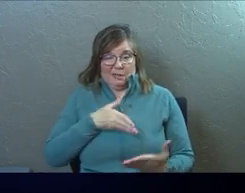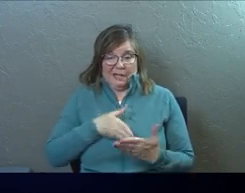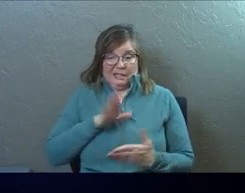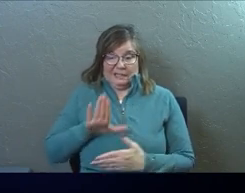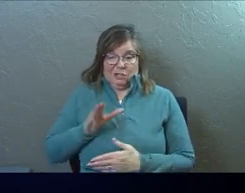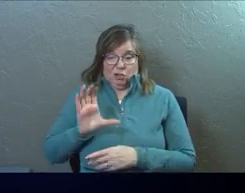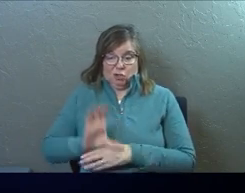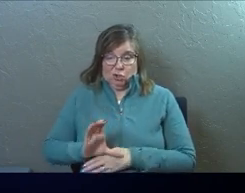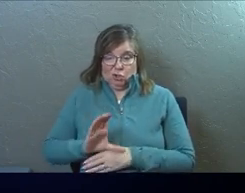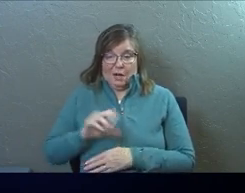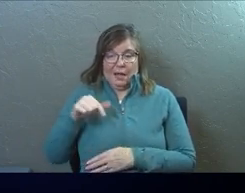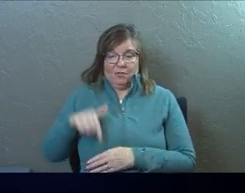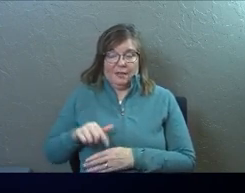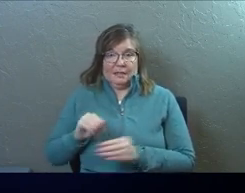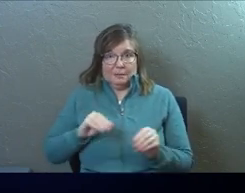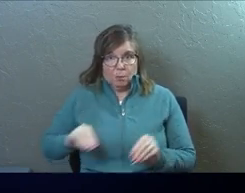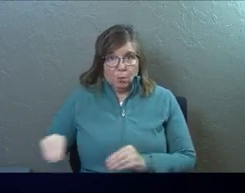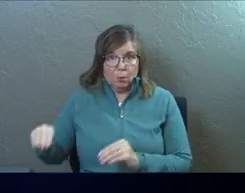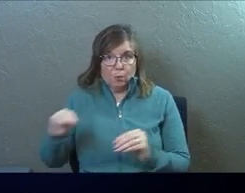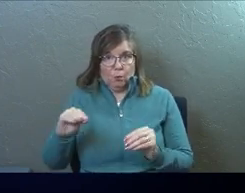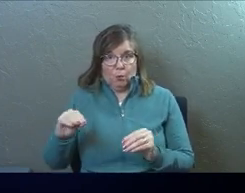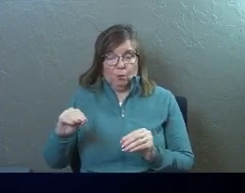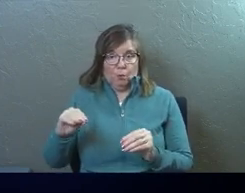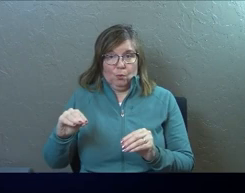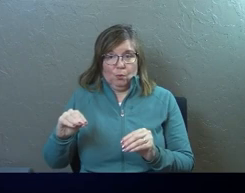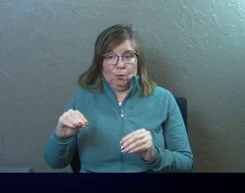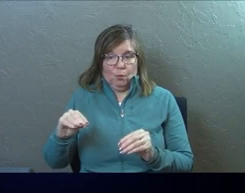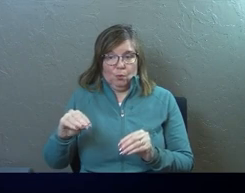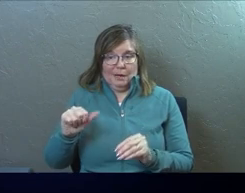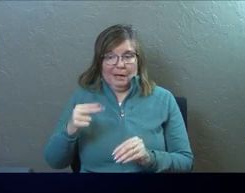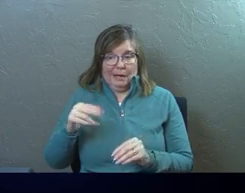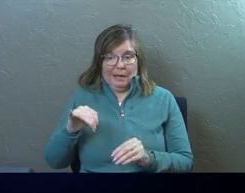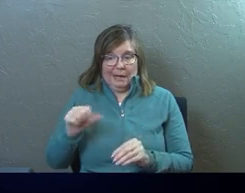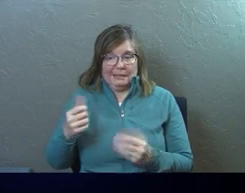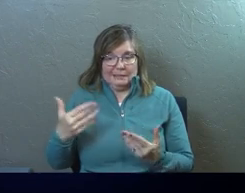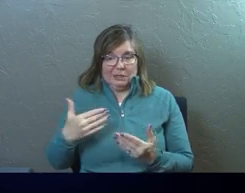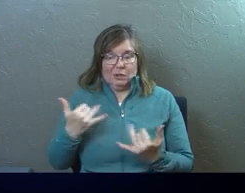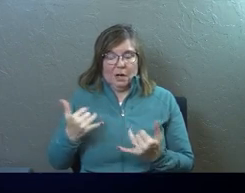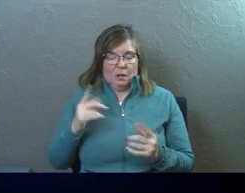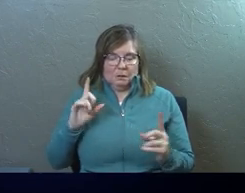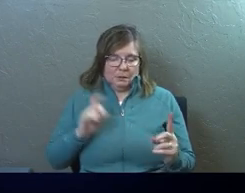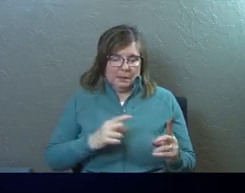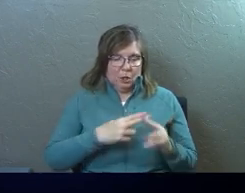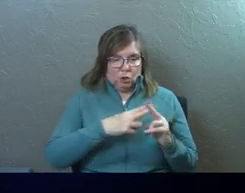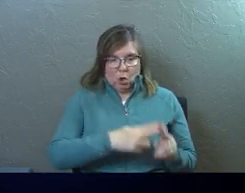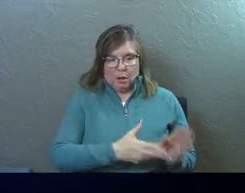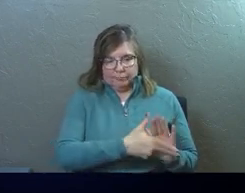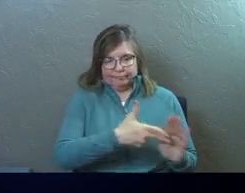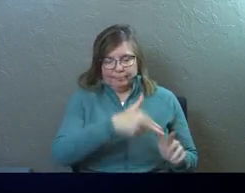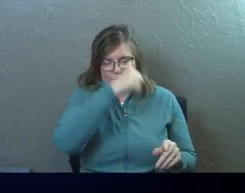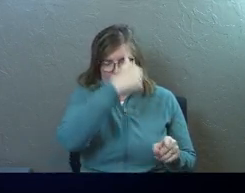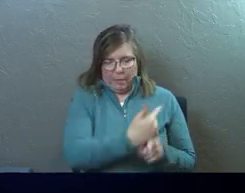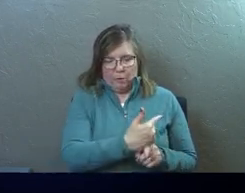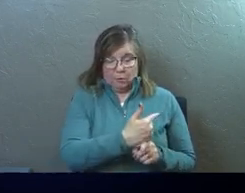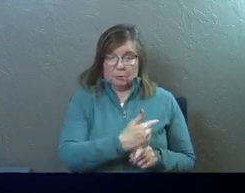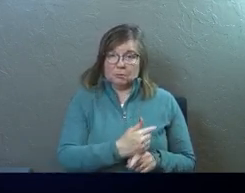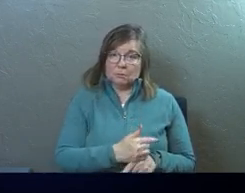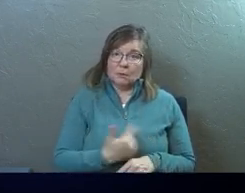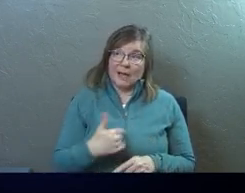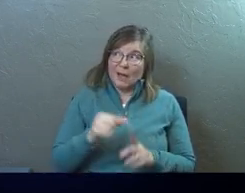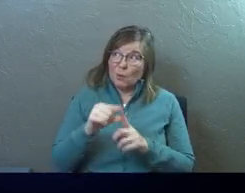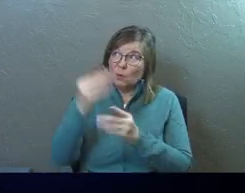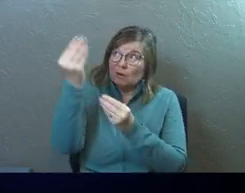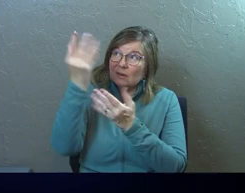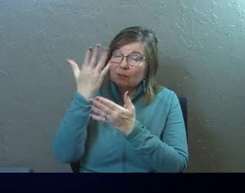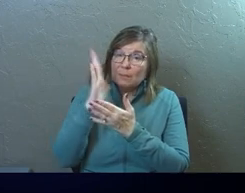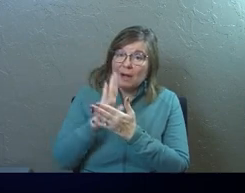his church and this movement. And Ananias is here calling him brother and hearing words from